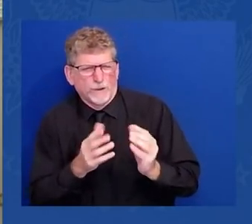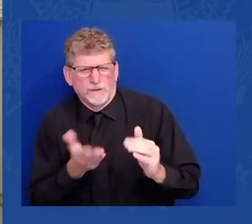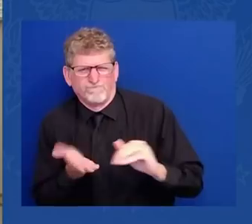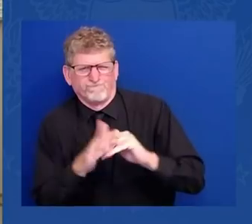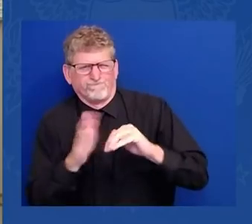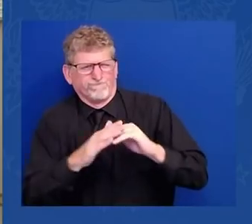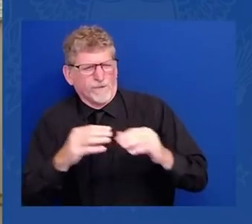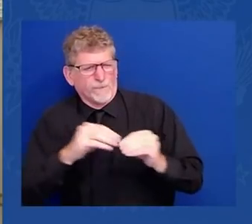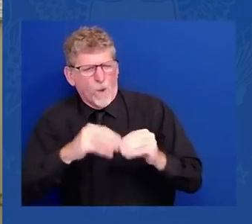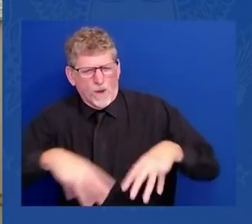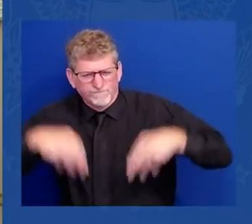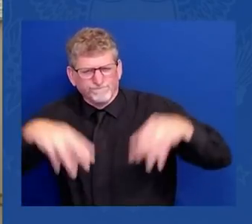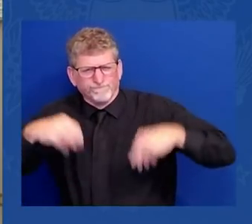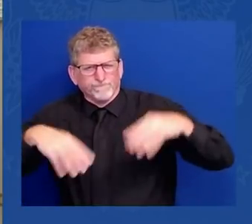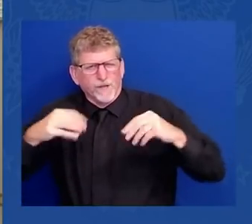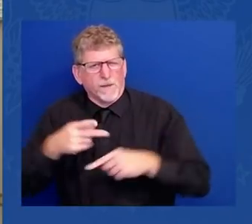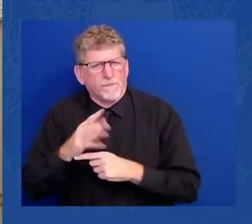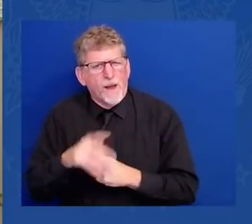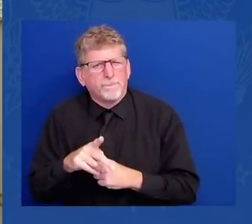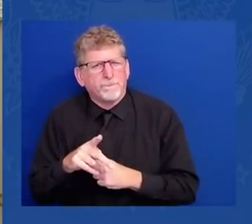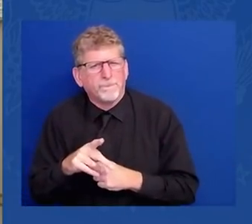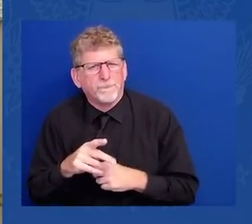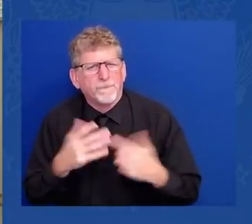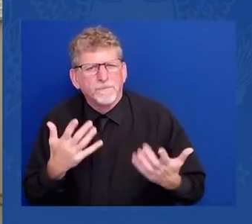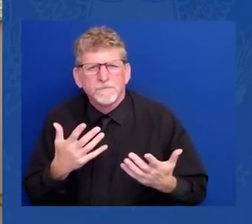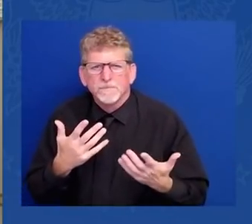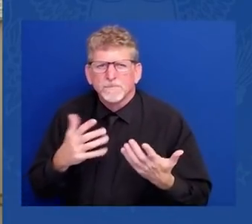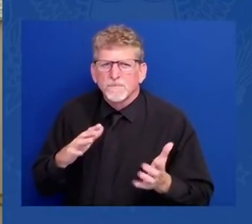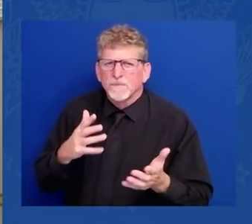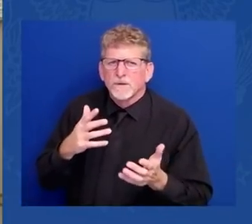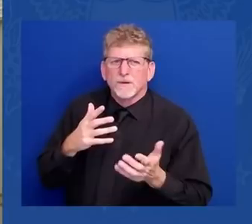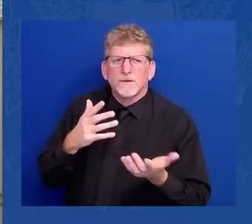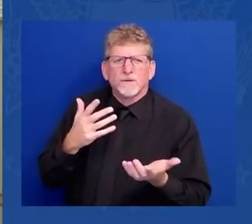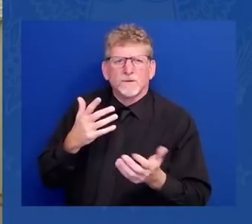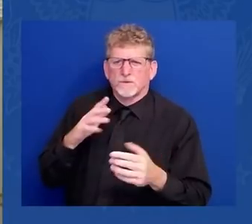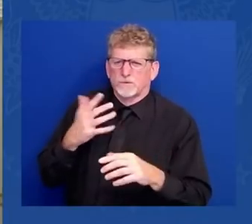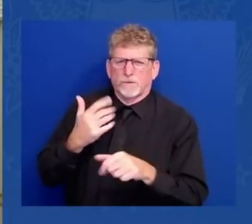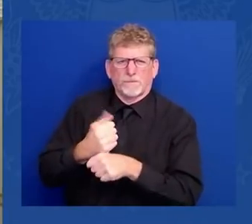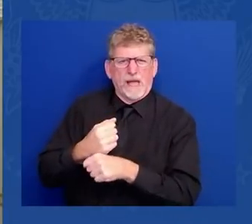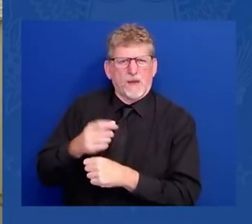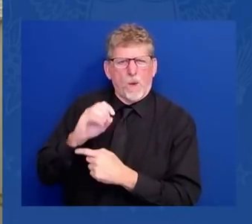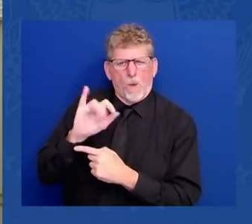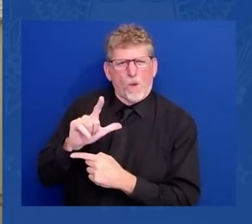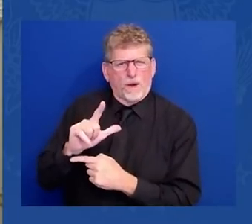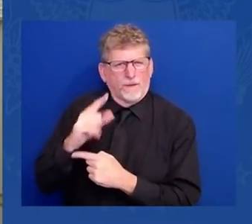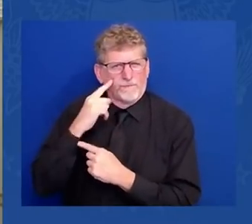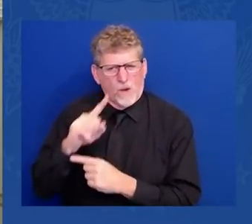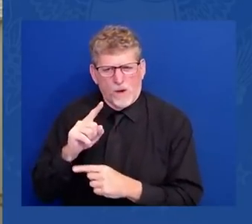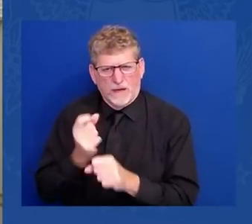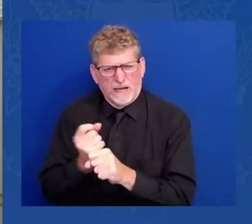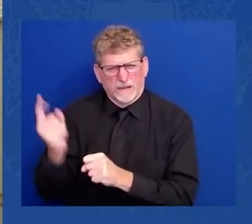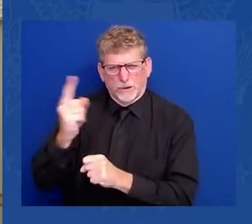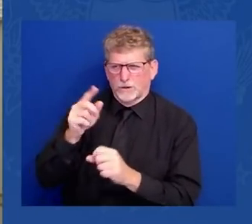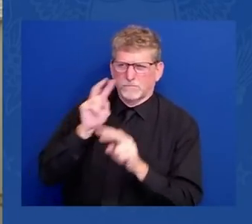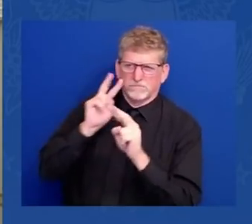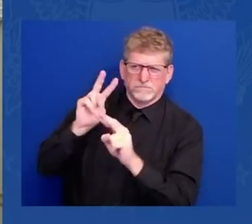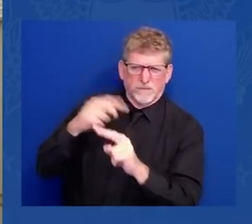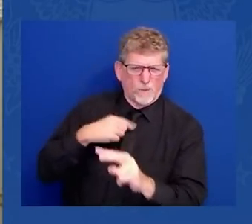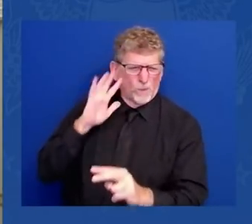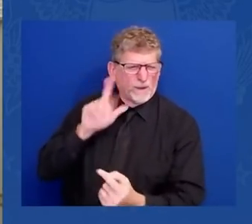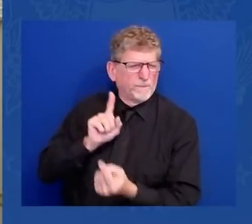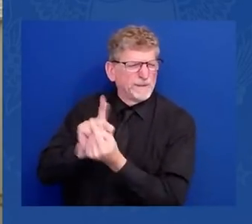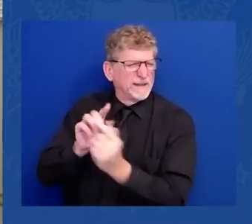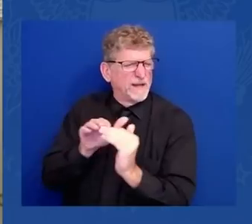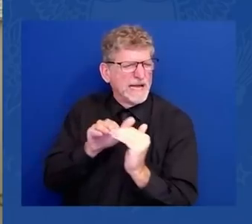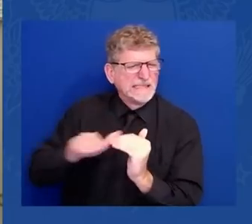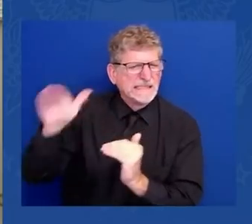of onshore oil production takes place on land that isn't owned by the federal government. And of the remaining 10